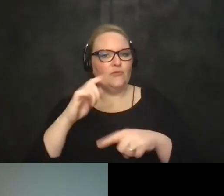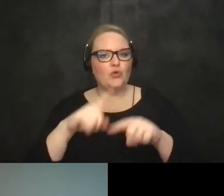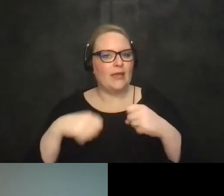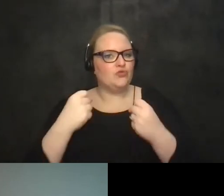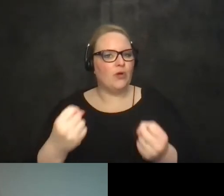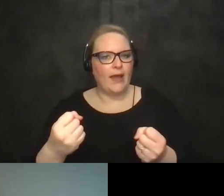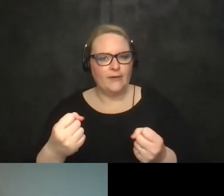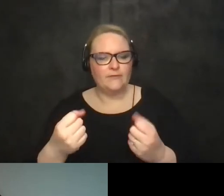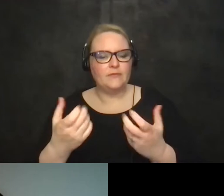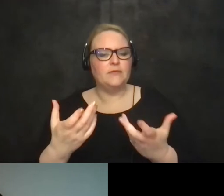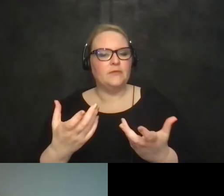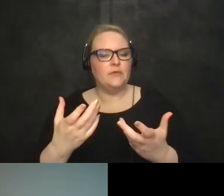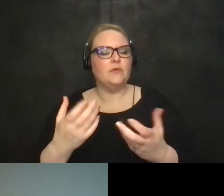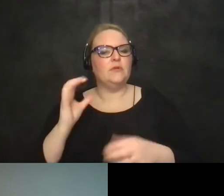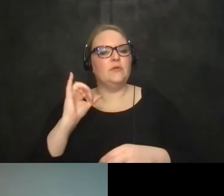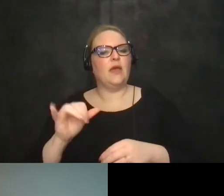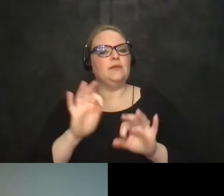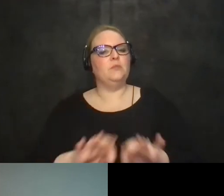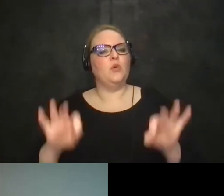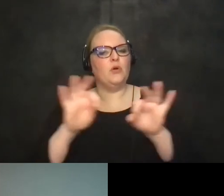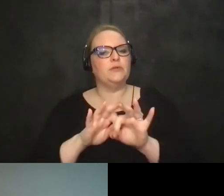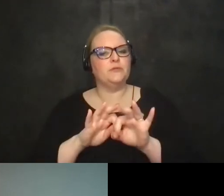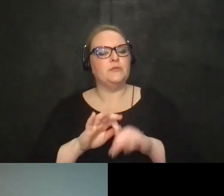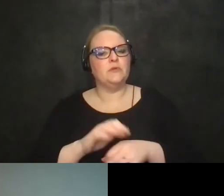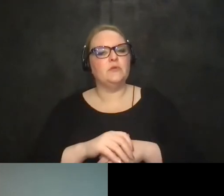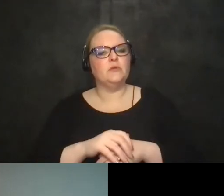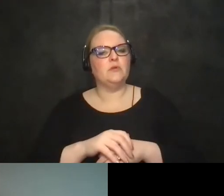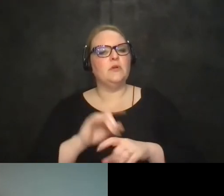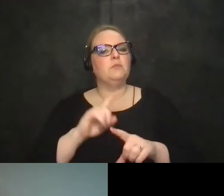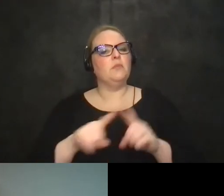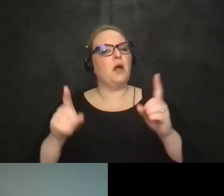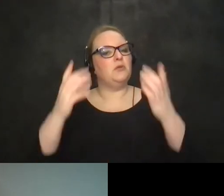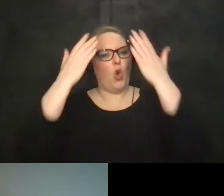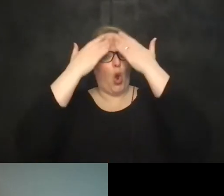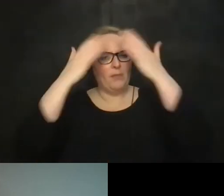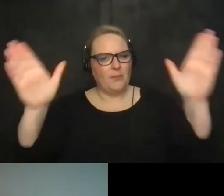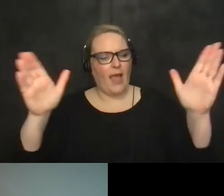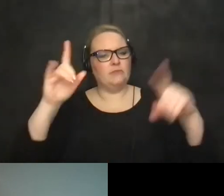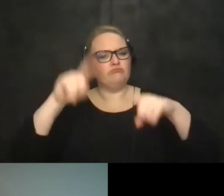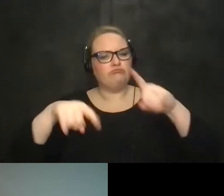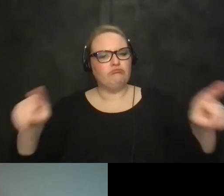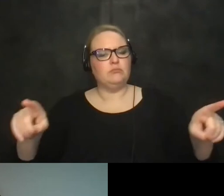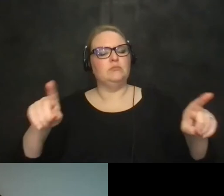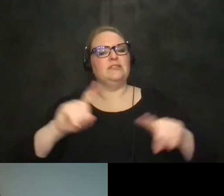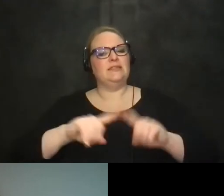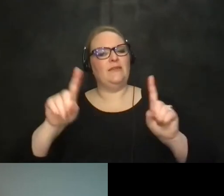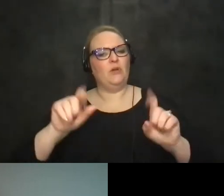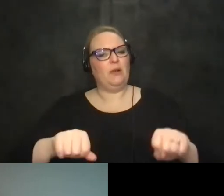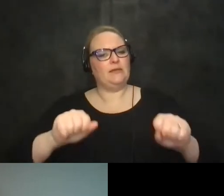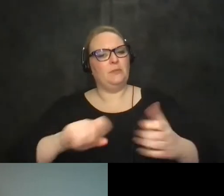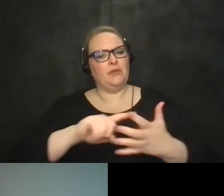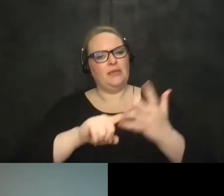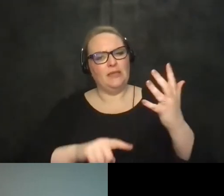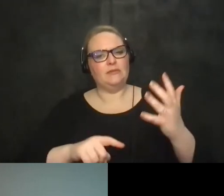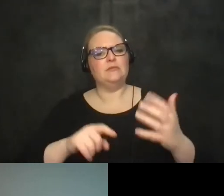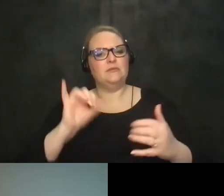i think that's a big one um yeah but just being open to all of these different different possibilities is what's